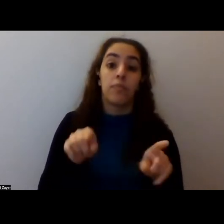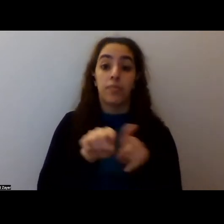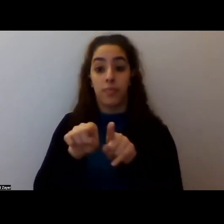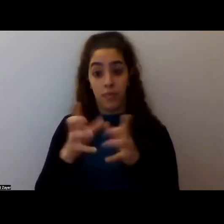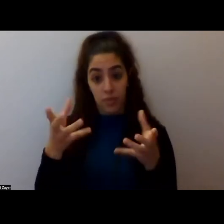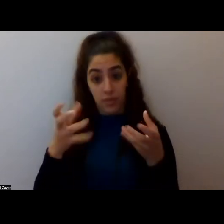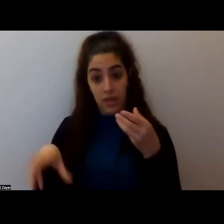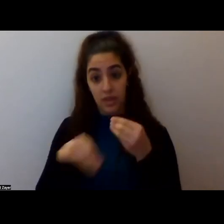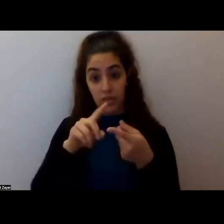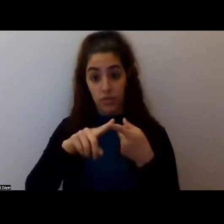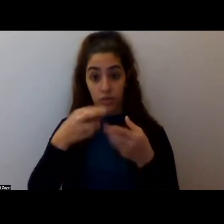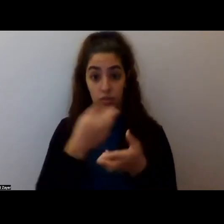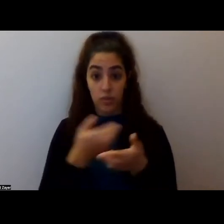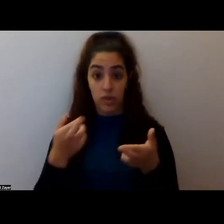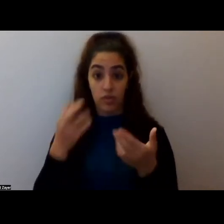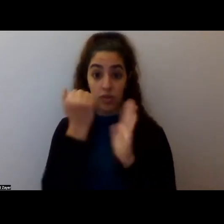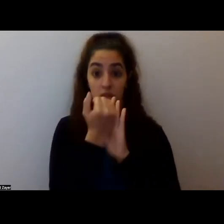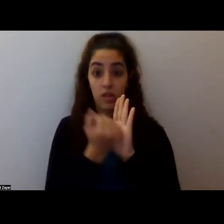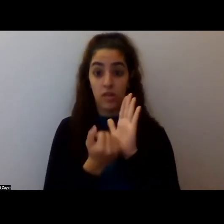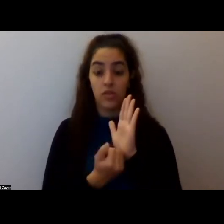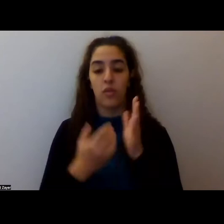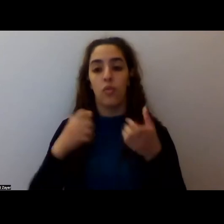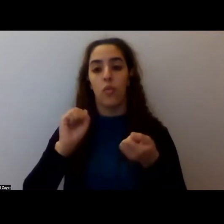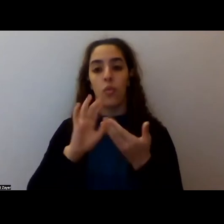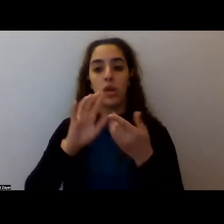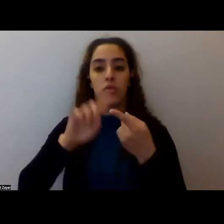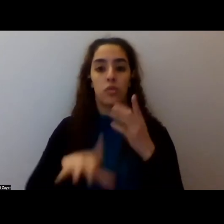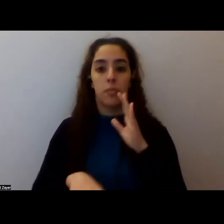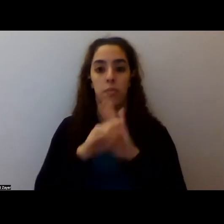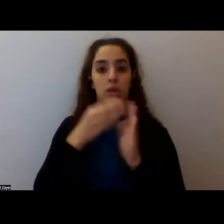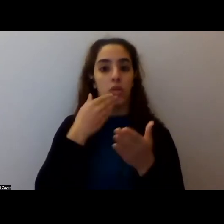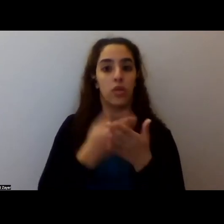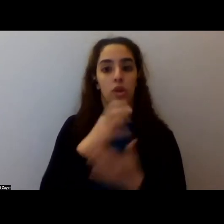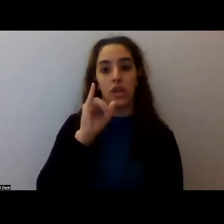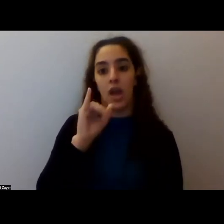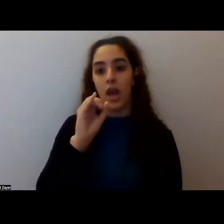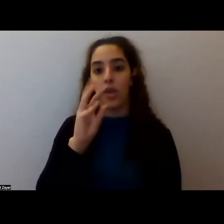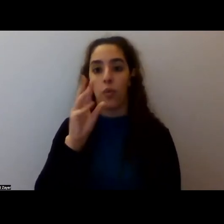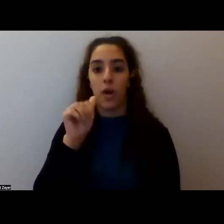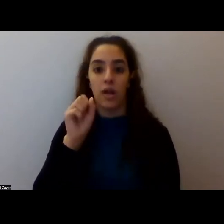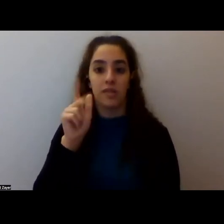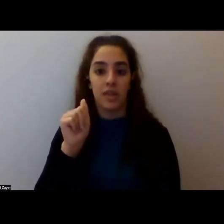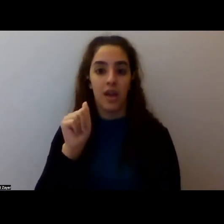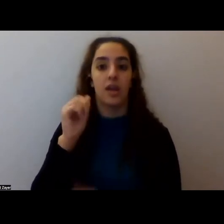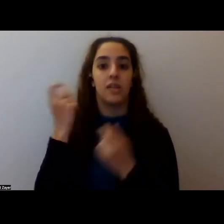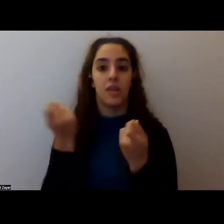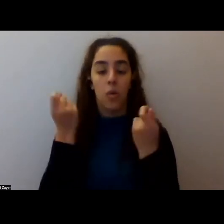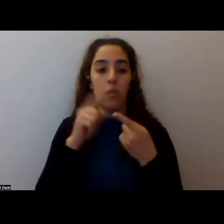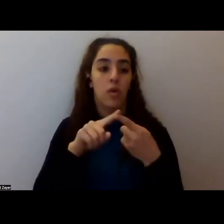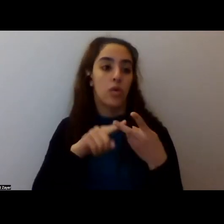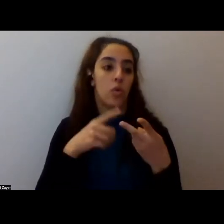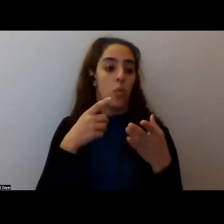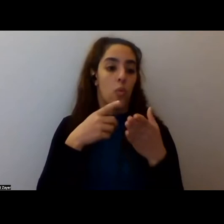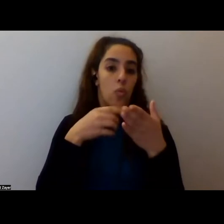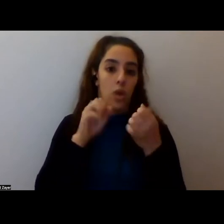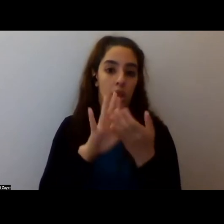list, like ways to choose a good ayahuasca ceremony, ways to choose a good Ibogaine clinic, um, and things